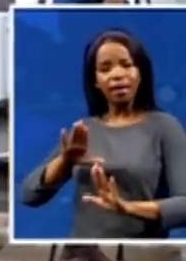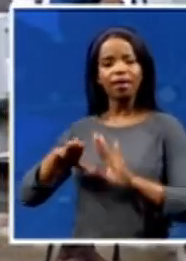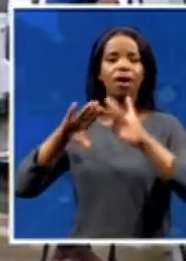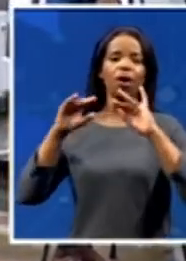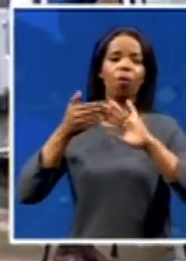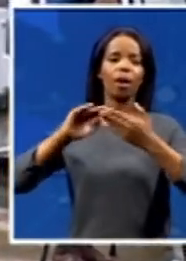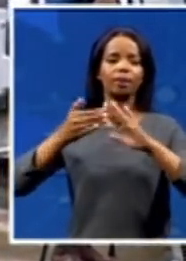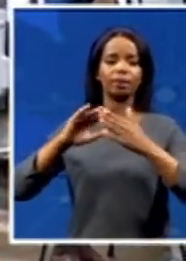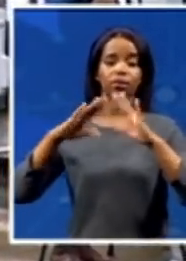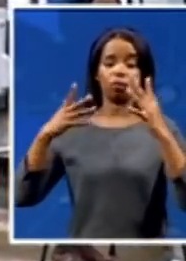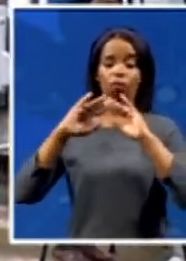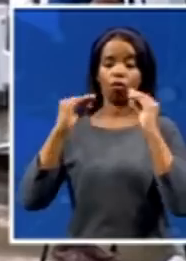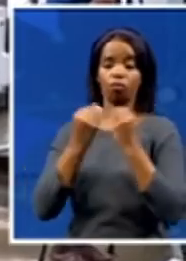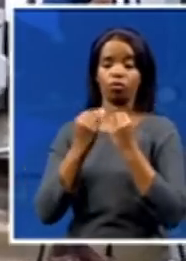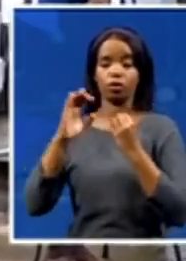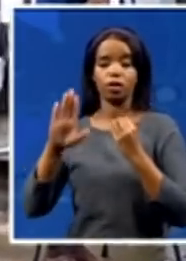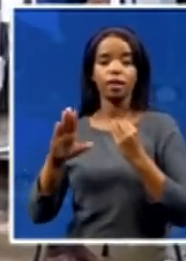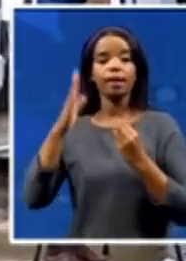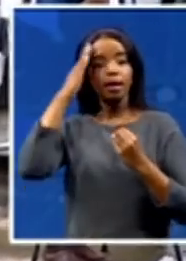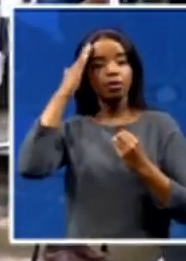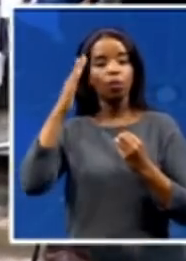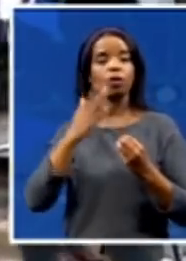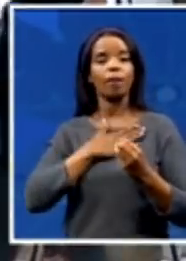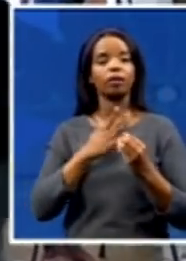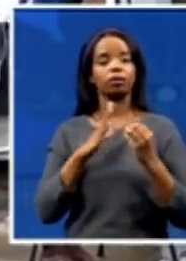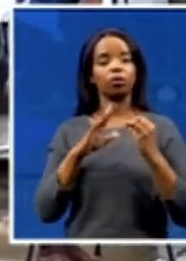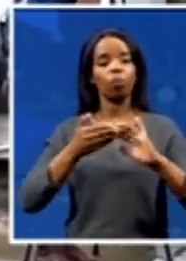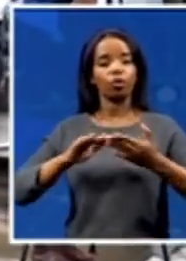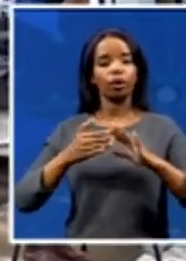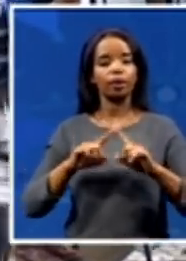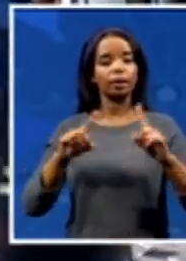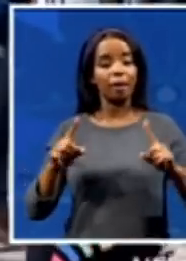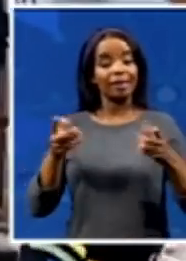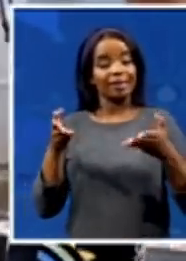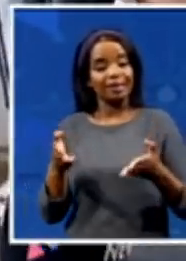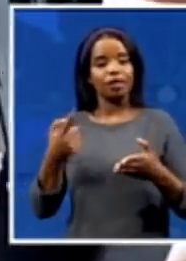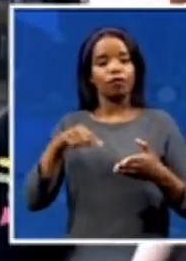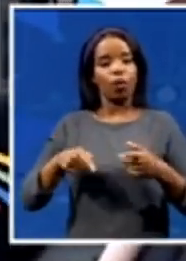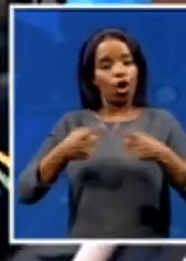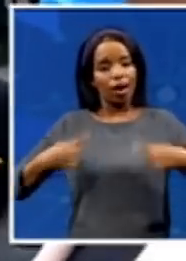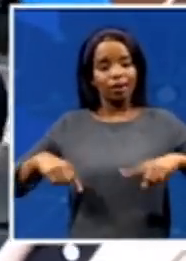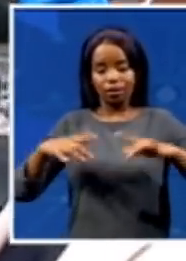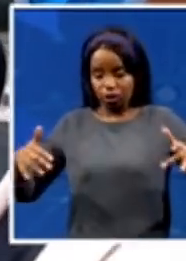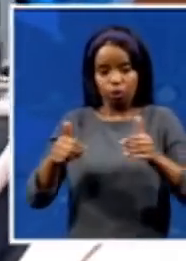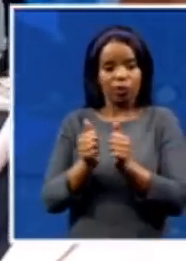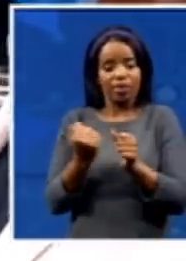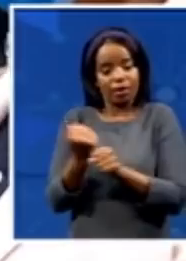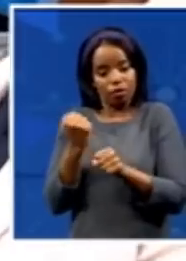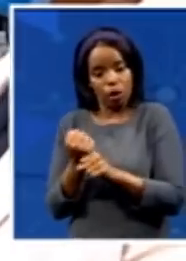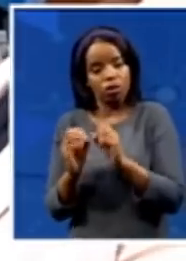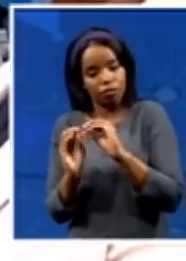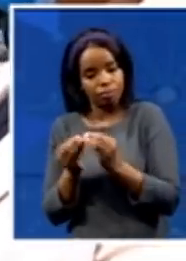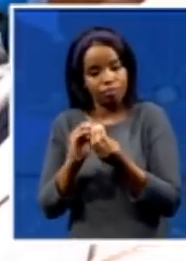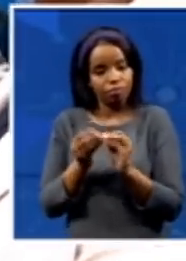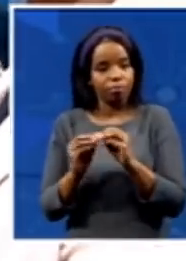collaboration is for us to work together to fix what needs to be fixed. Mayor, before I let you go, yesterday we were speaking